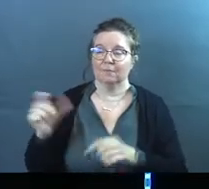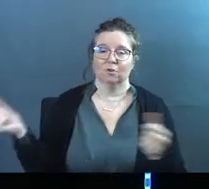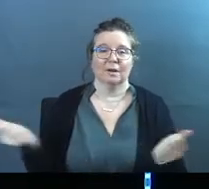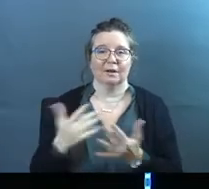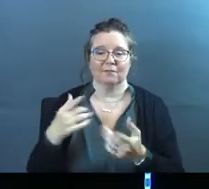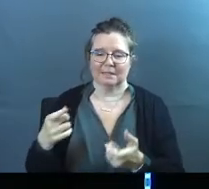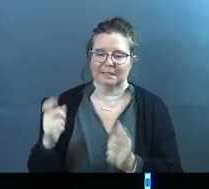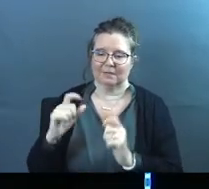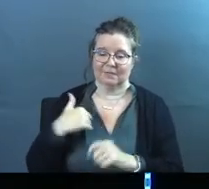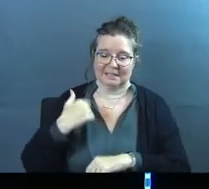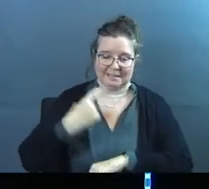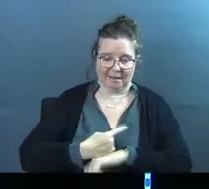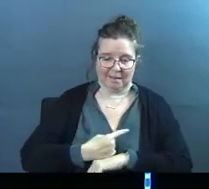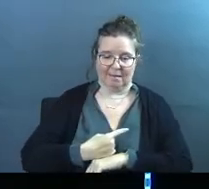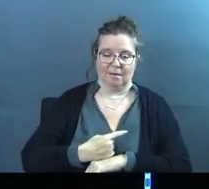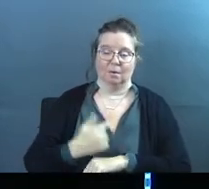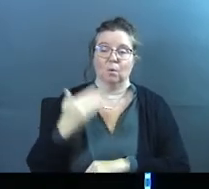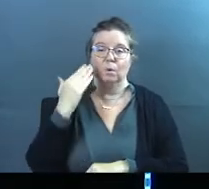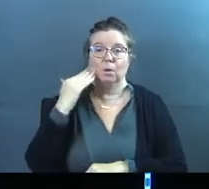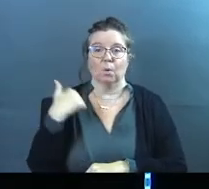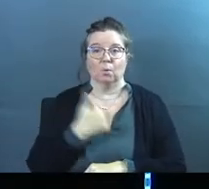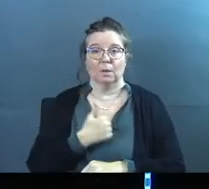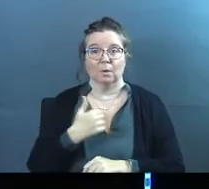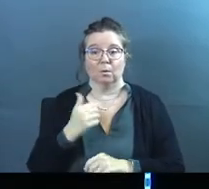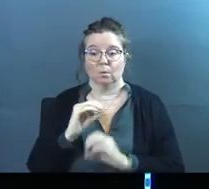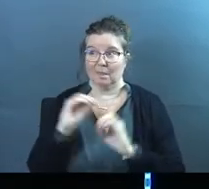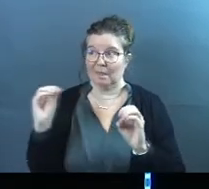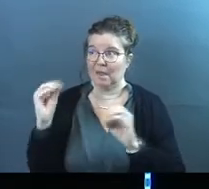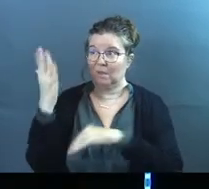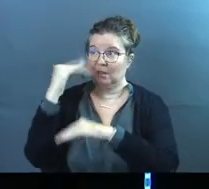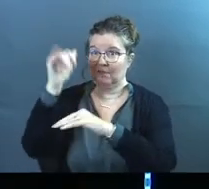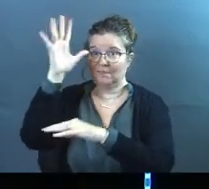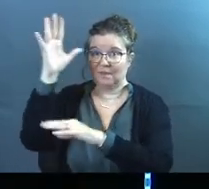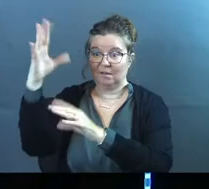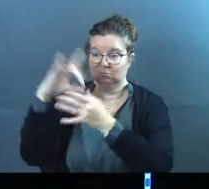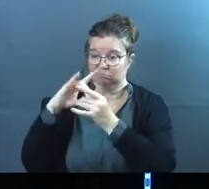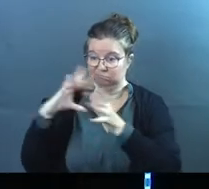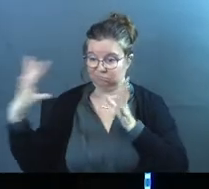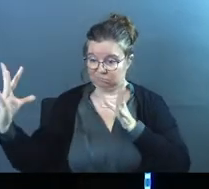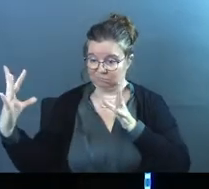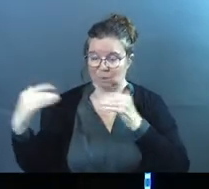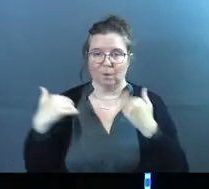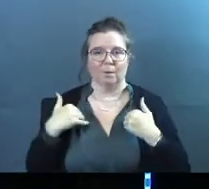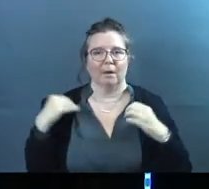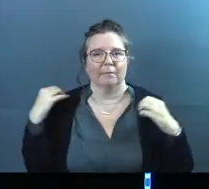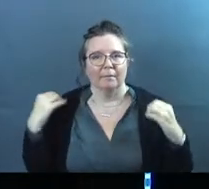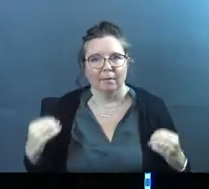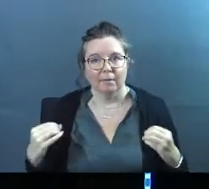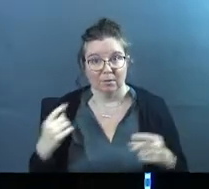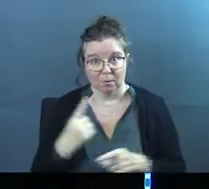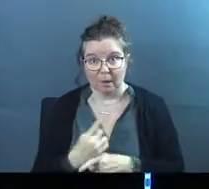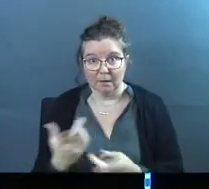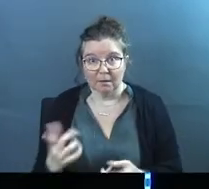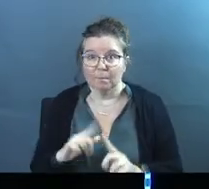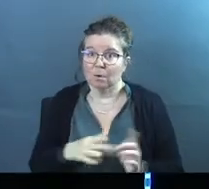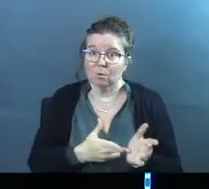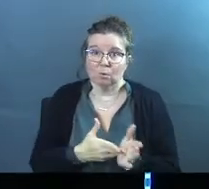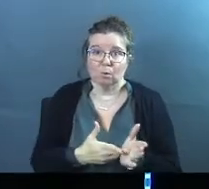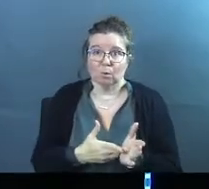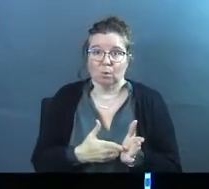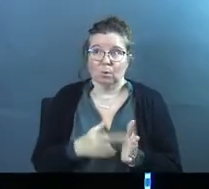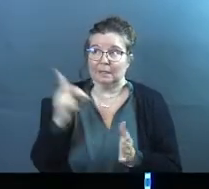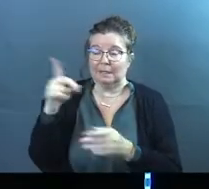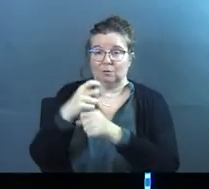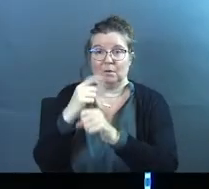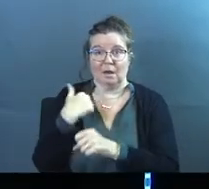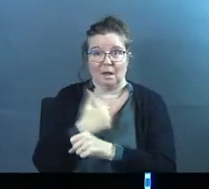day, God. We know that we, without our Heavenly Father, would have and be nothing, right? Sounds kind of cold to say, but the truth is, is